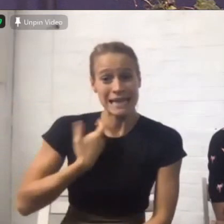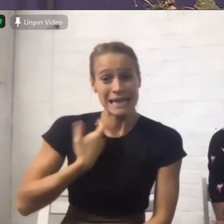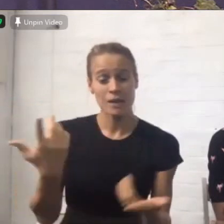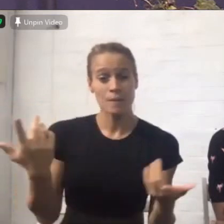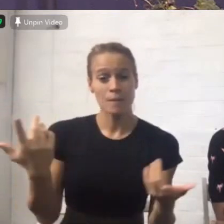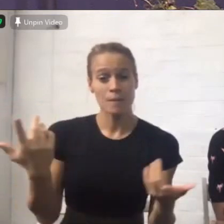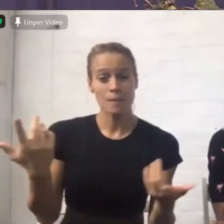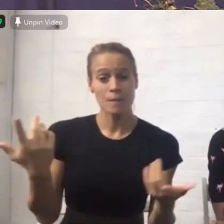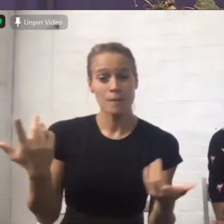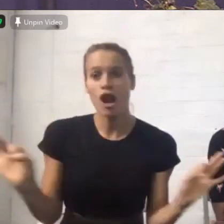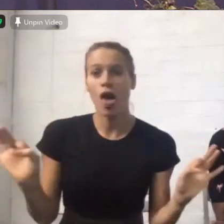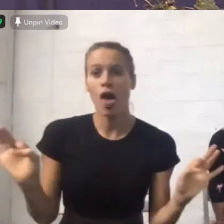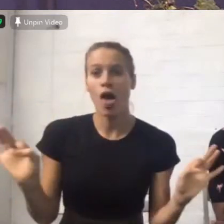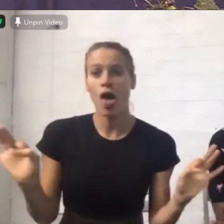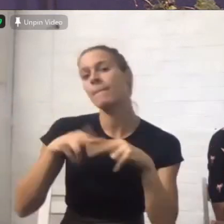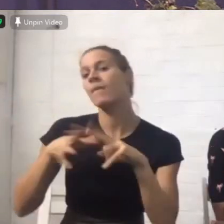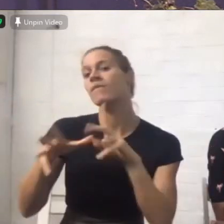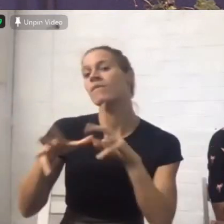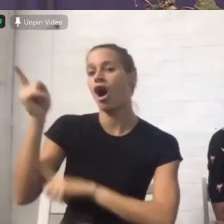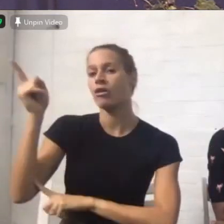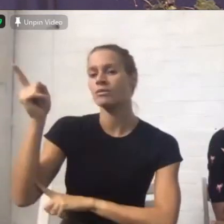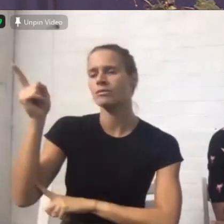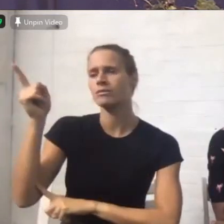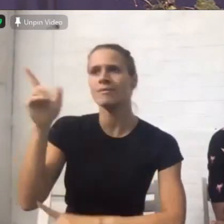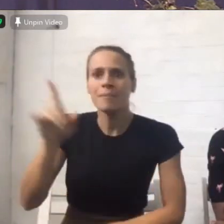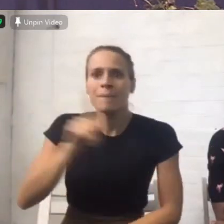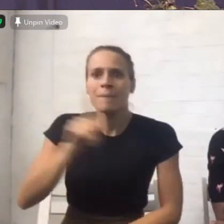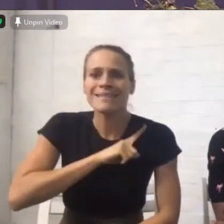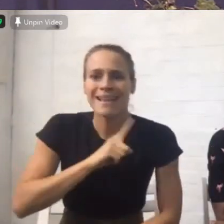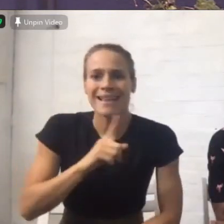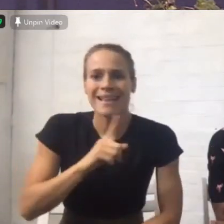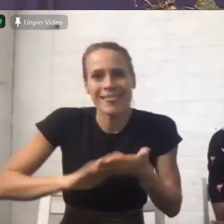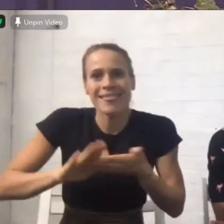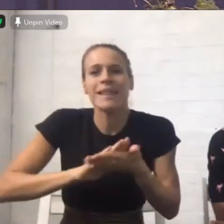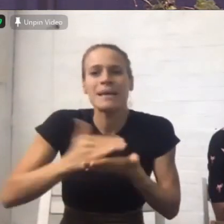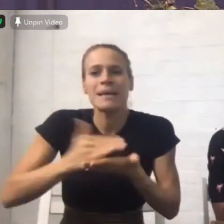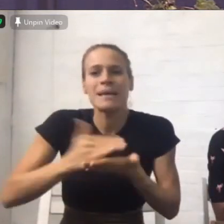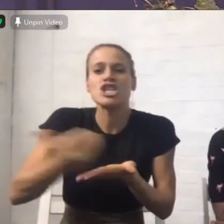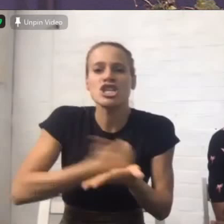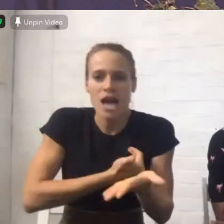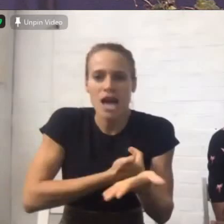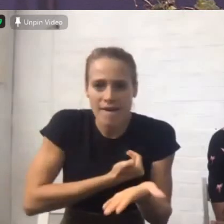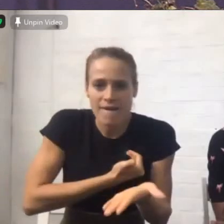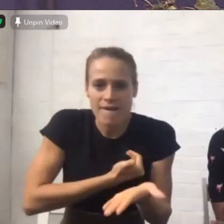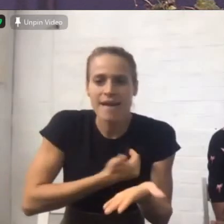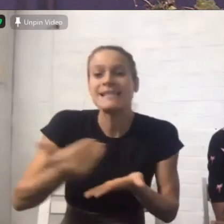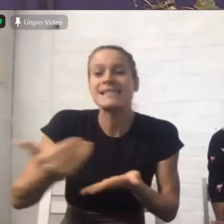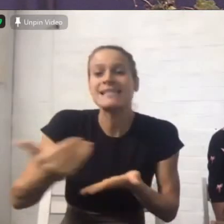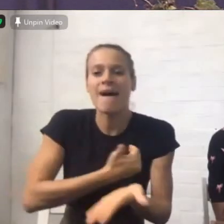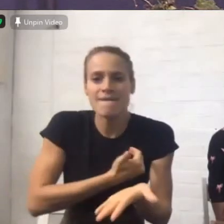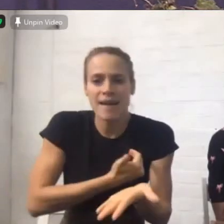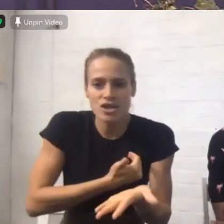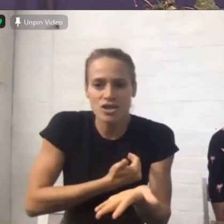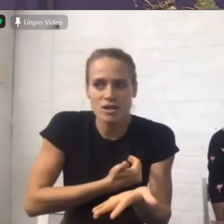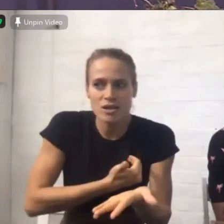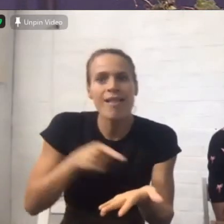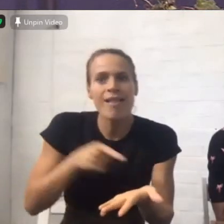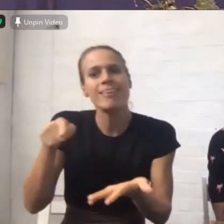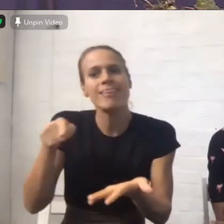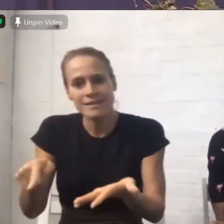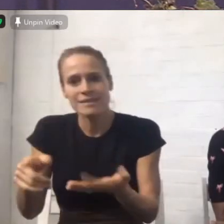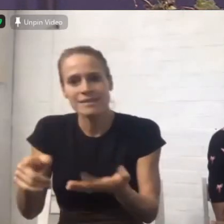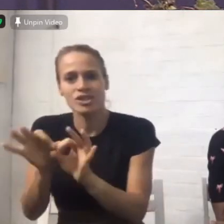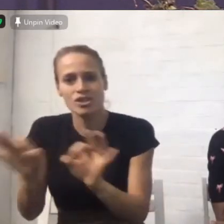salvation is shalom it's not just sins forgiven it's that's the starting point for you to experience the